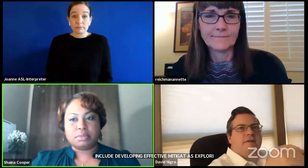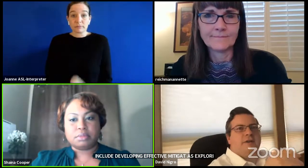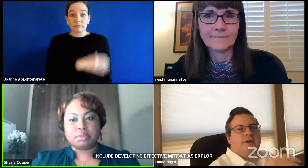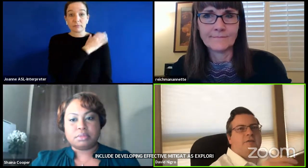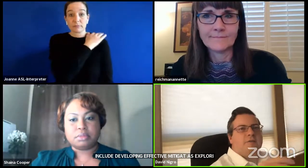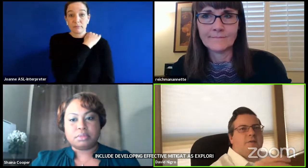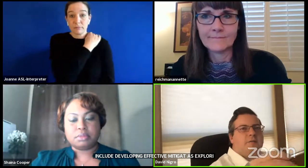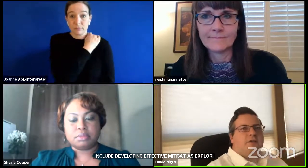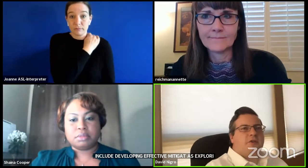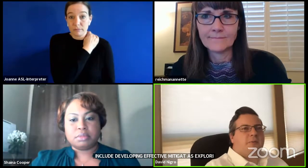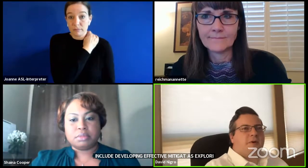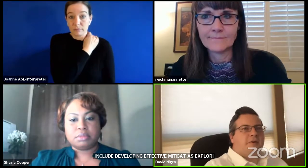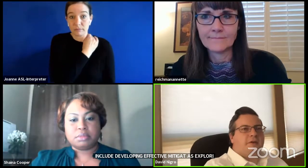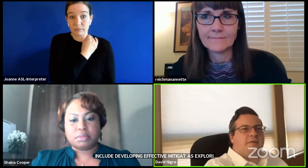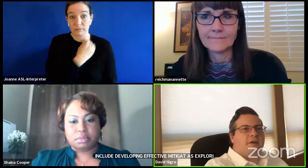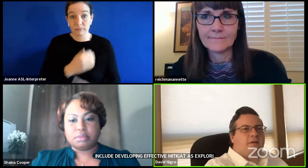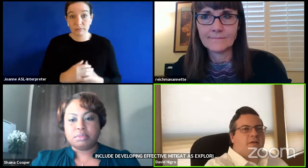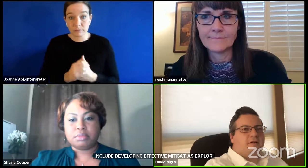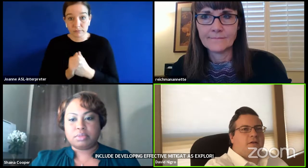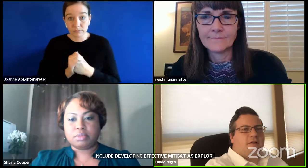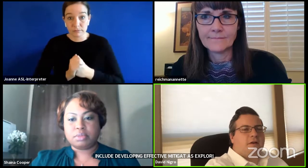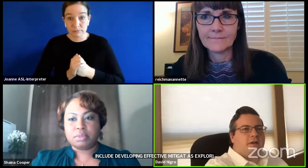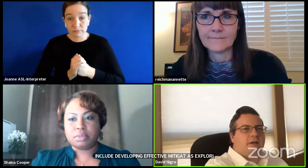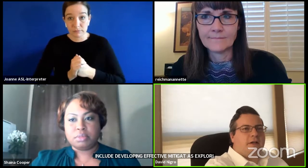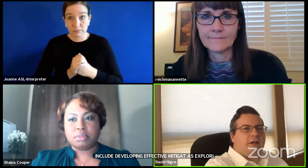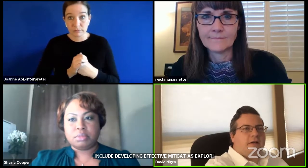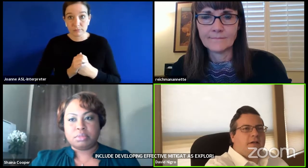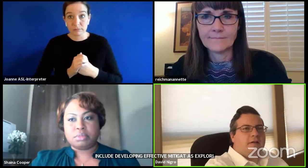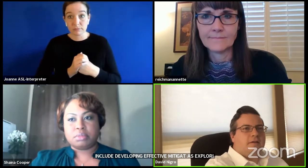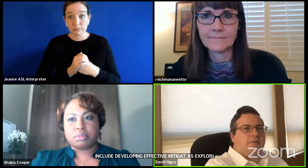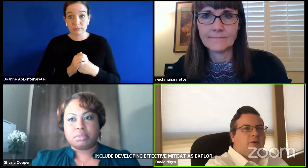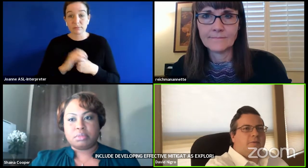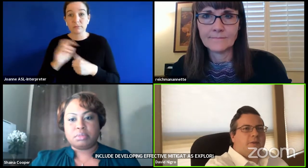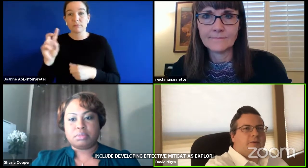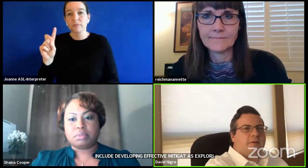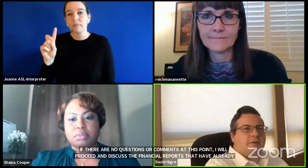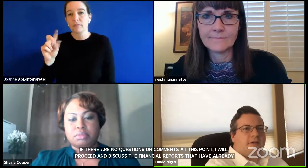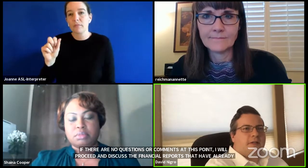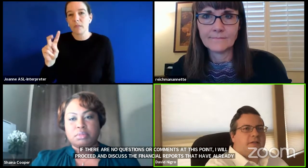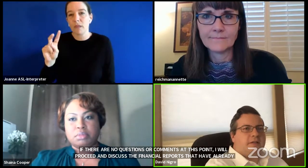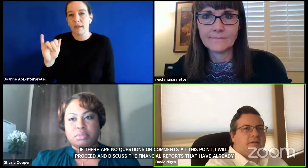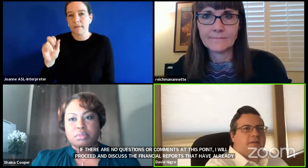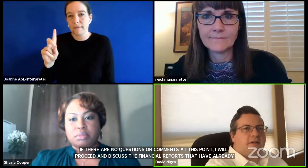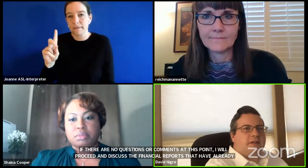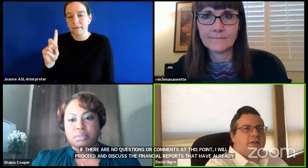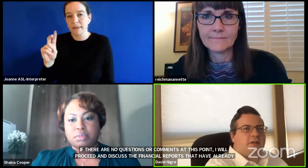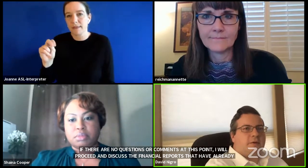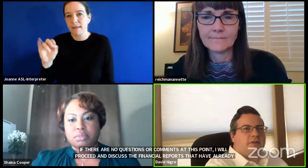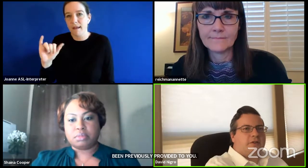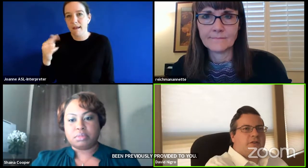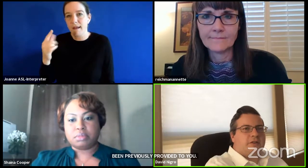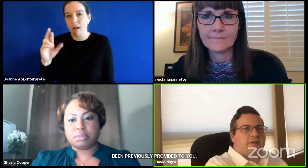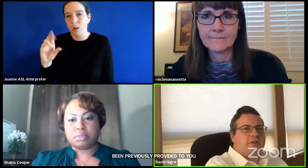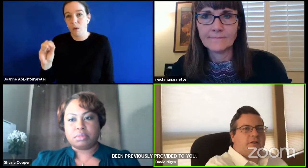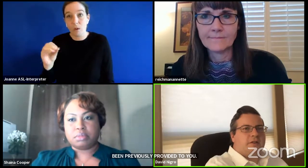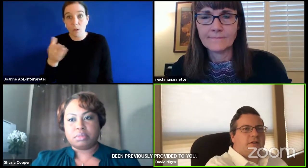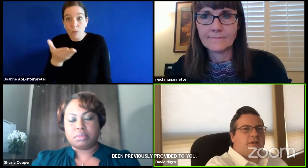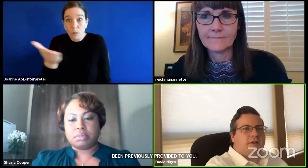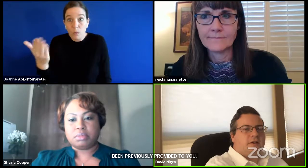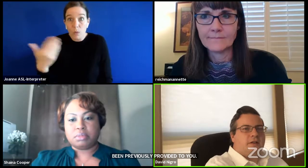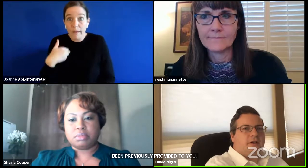thank you miss cooper if there are any board members that would like to ask any questions